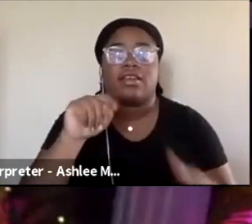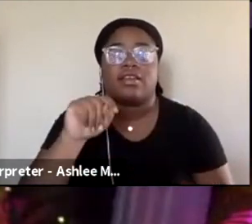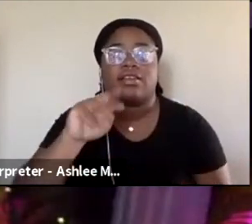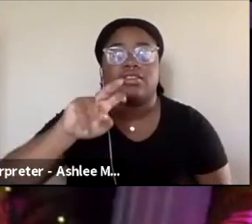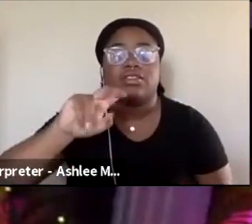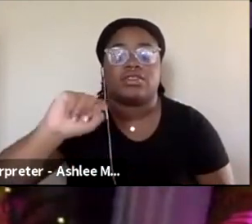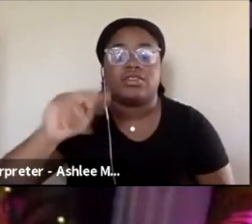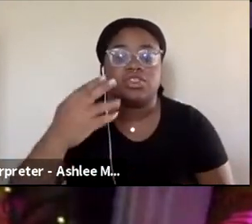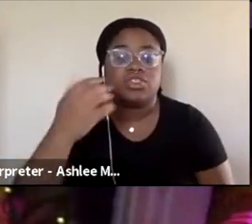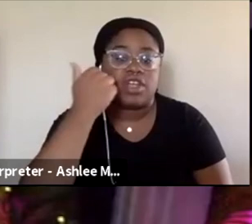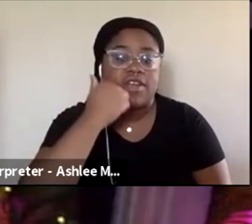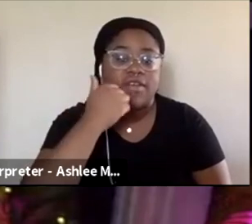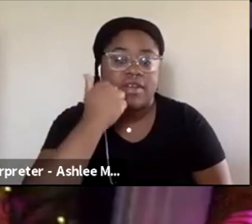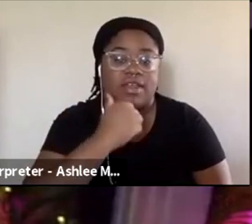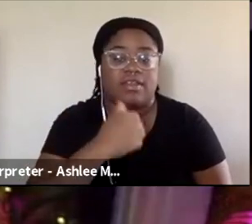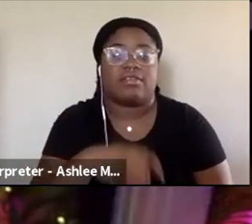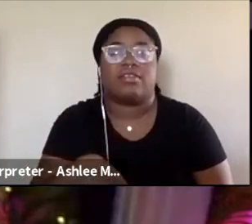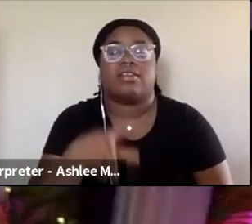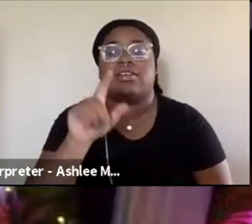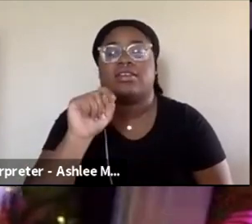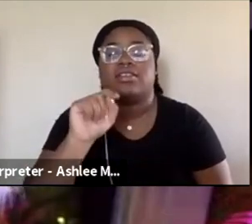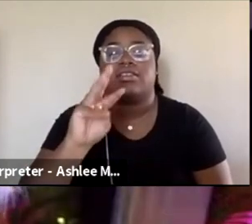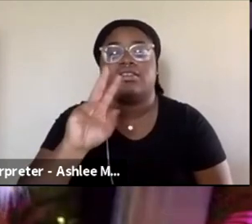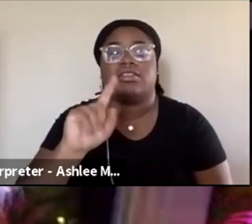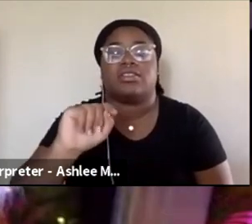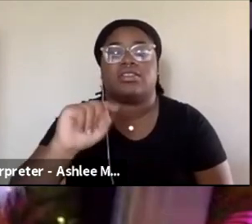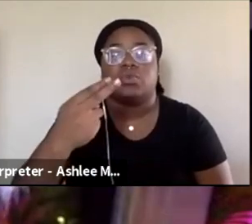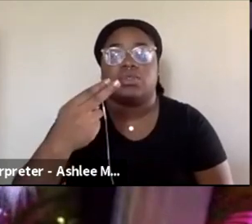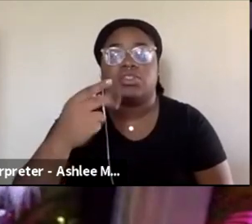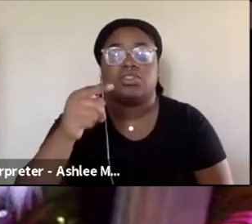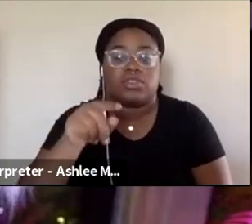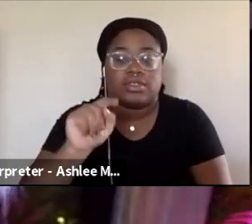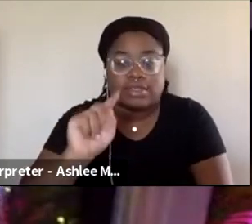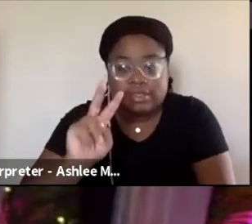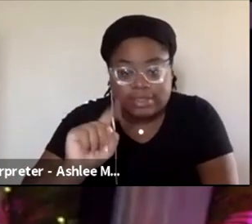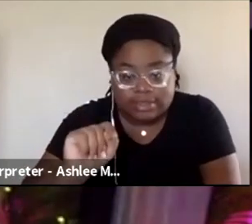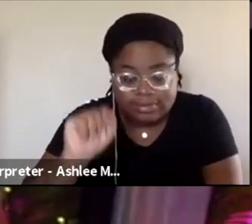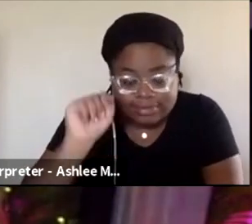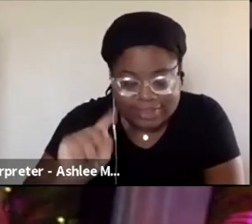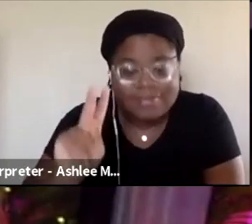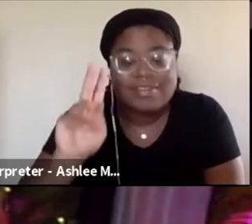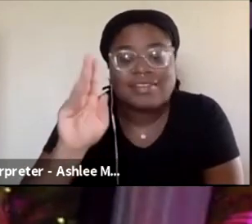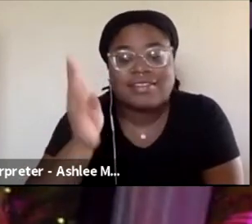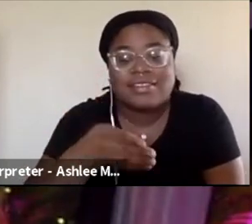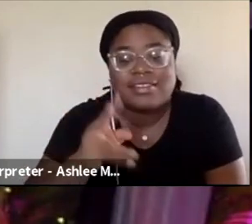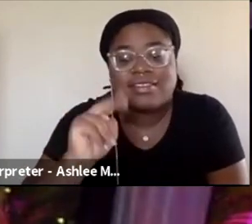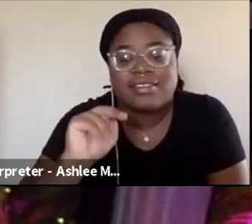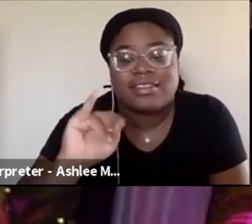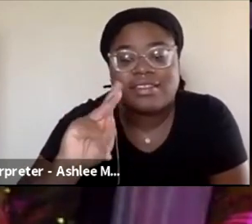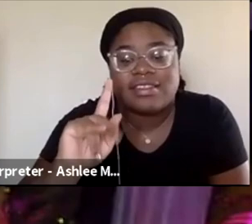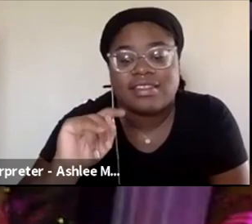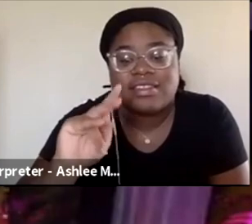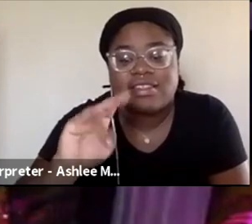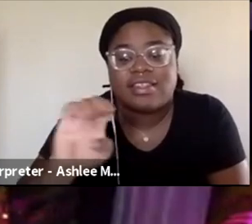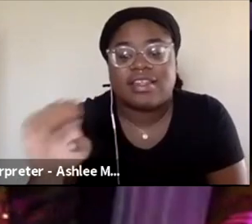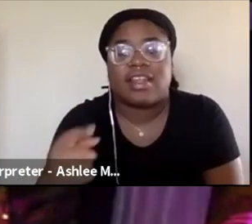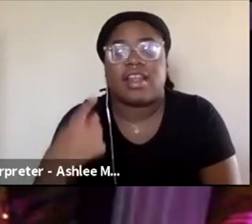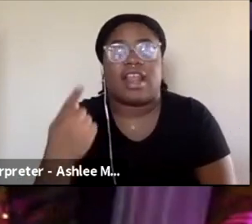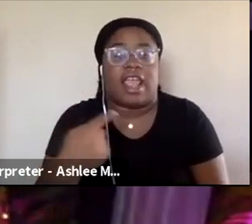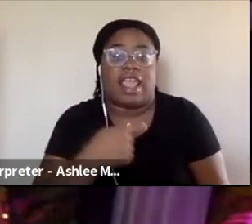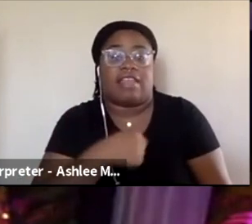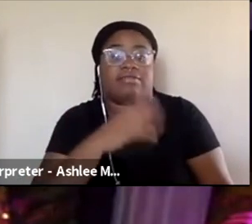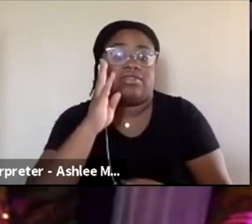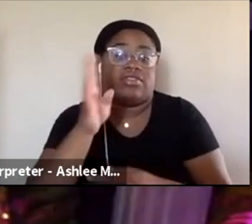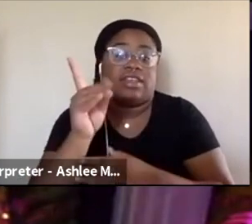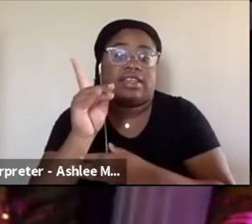.tv slash Nicotine. That's N-I-K-A-T-I-N-E. I also founded Transmission Gaming. It's a Discord server